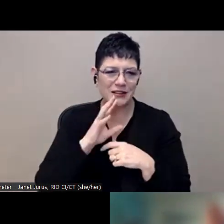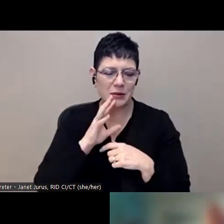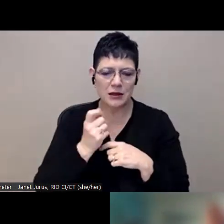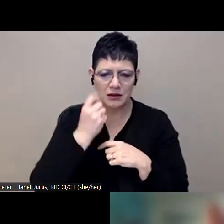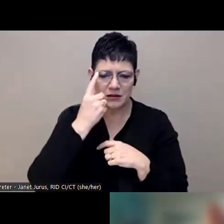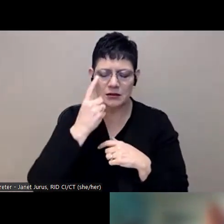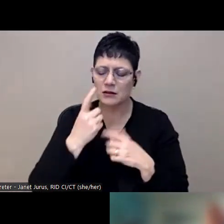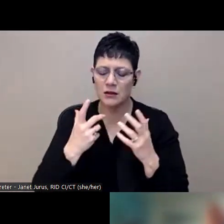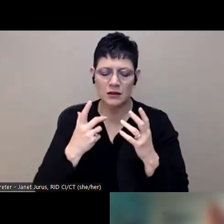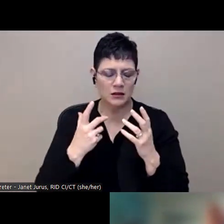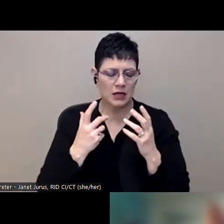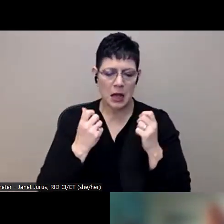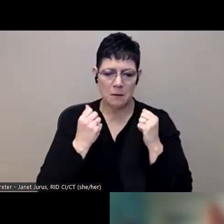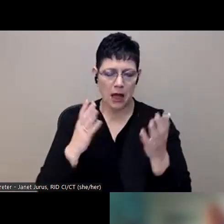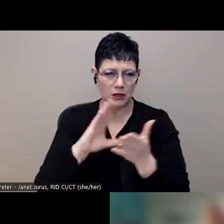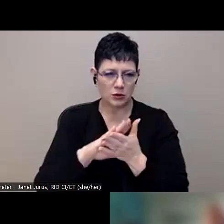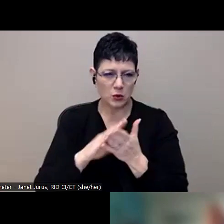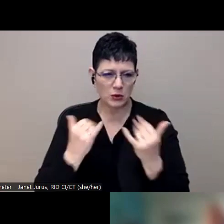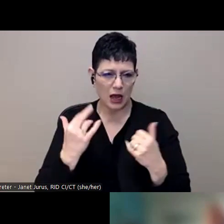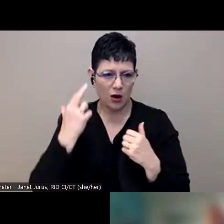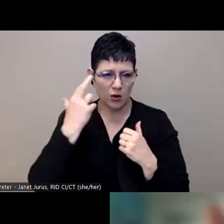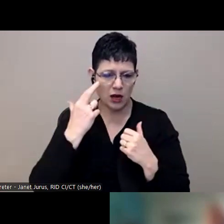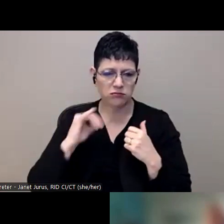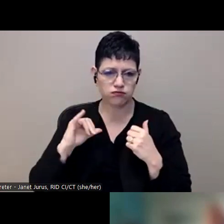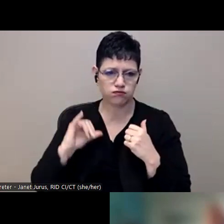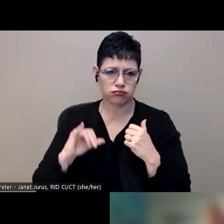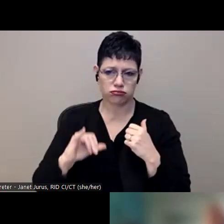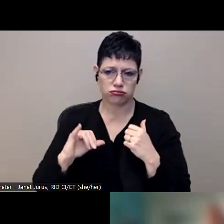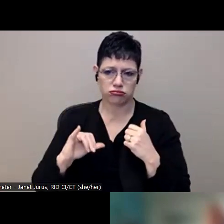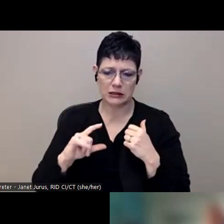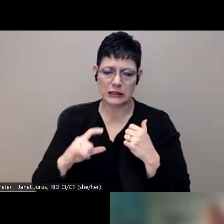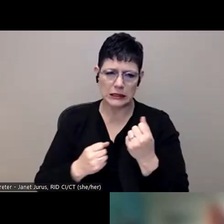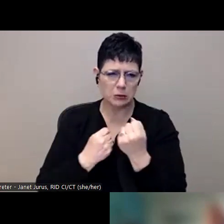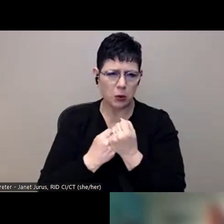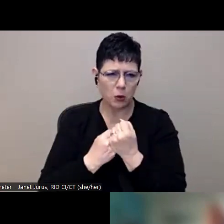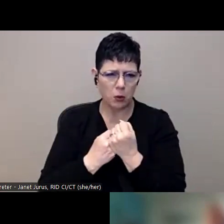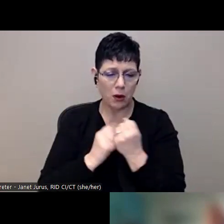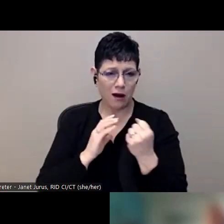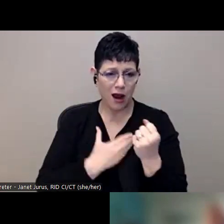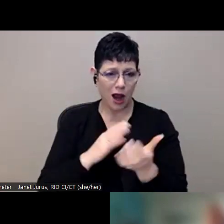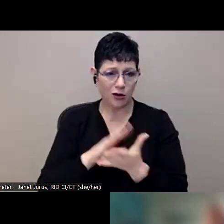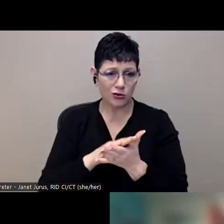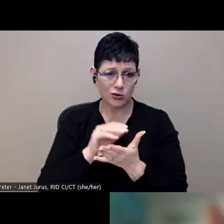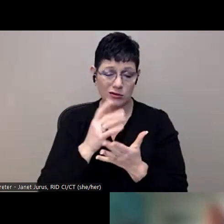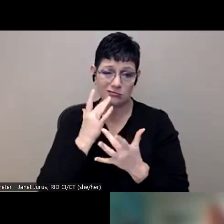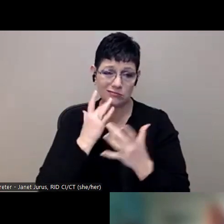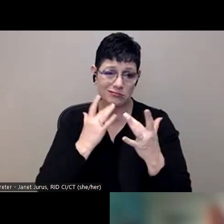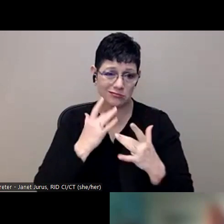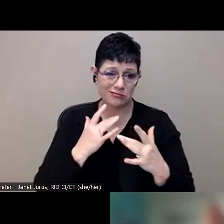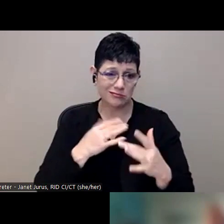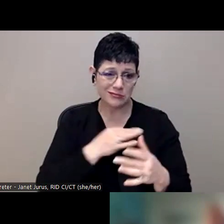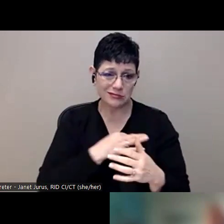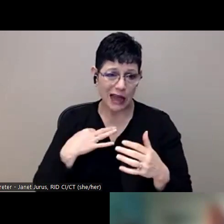and administrations are recognizing that they need support and our schools are understaffed and a lot of times